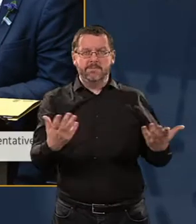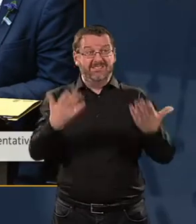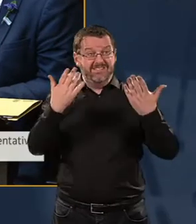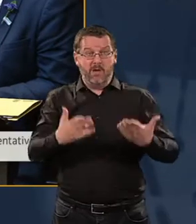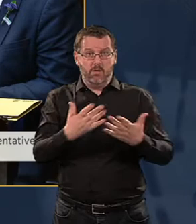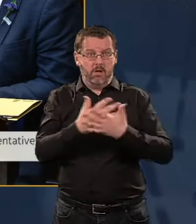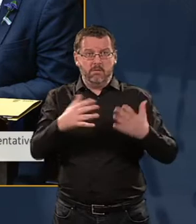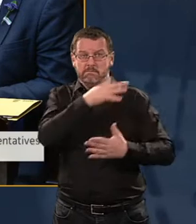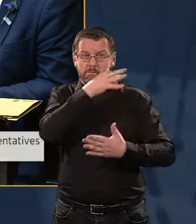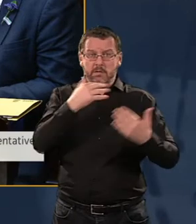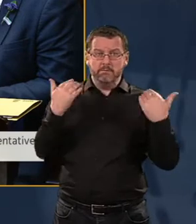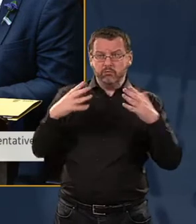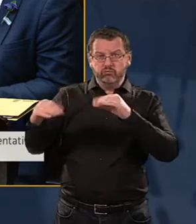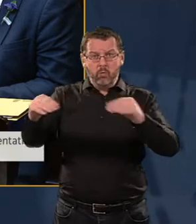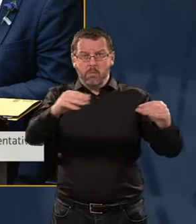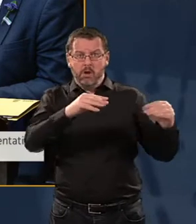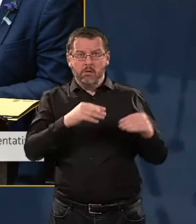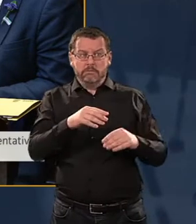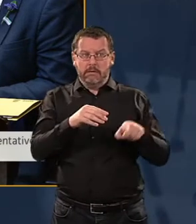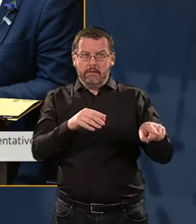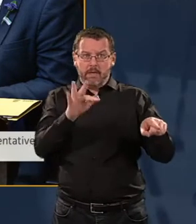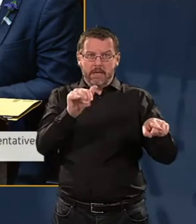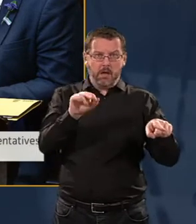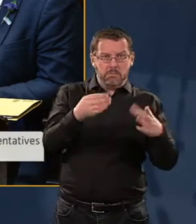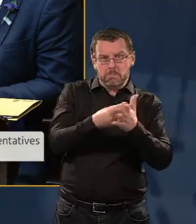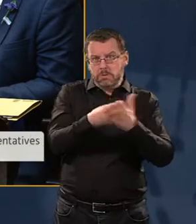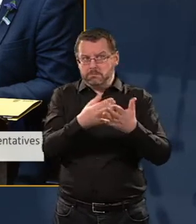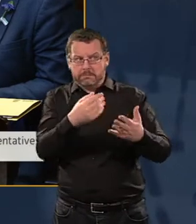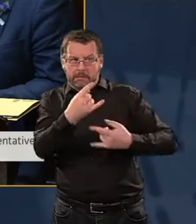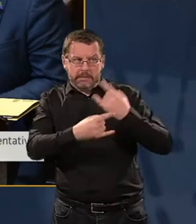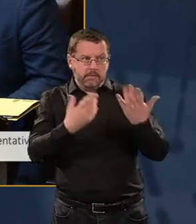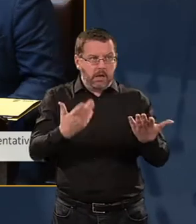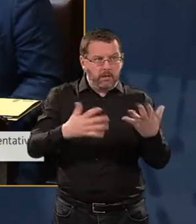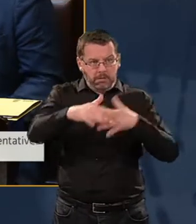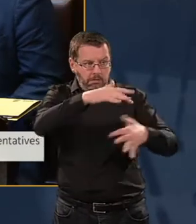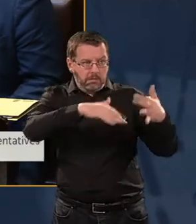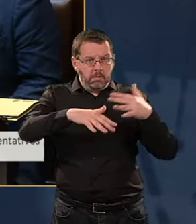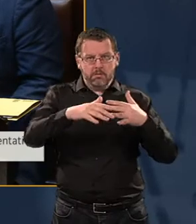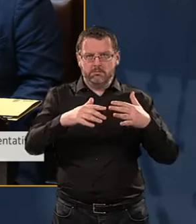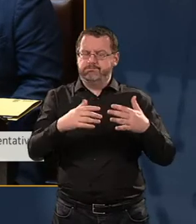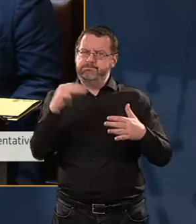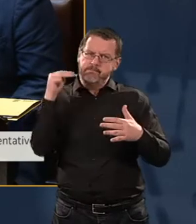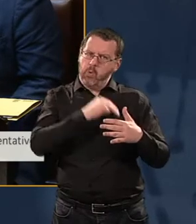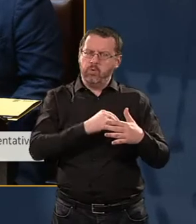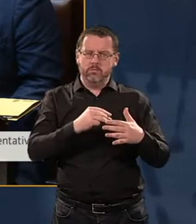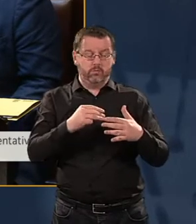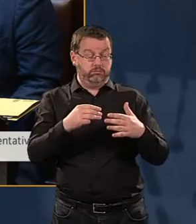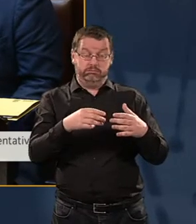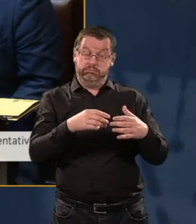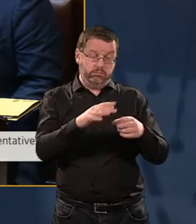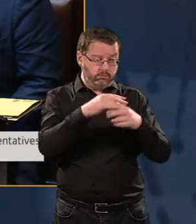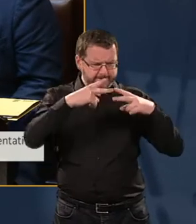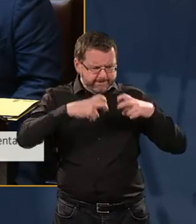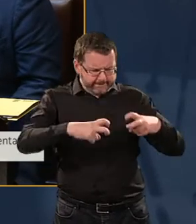all over the place. What is the state of the FAI's finances today? That is important. And that there would be total transparency